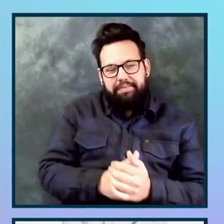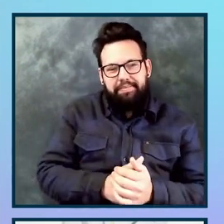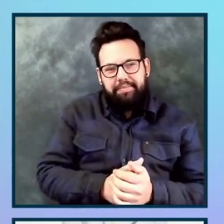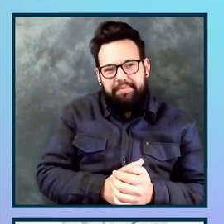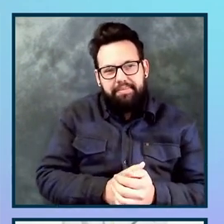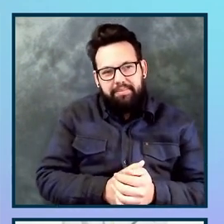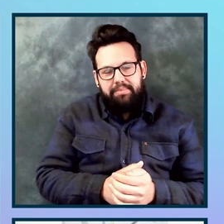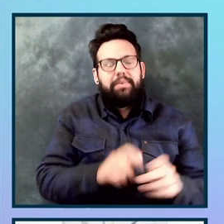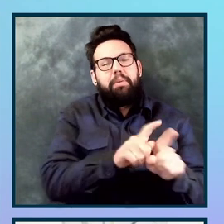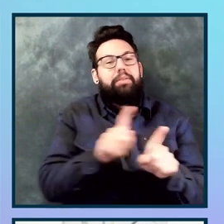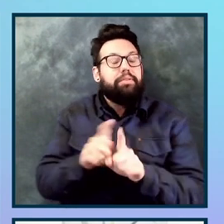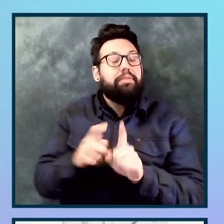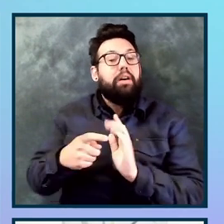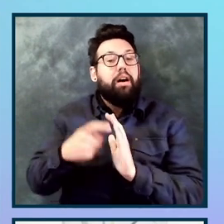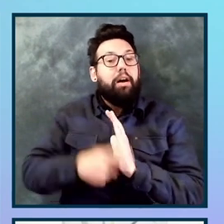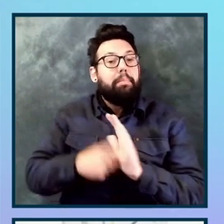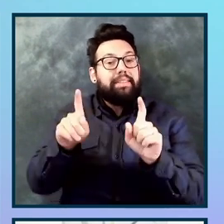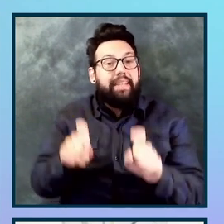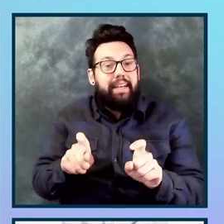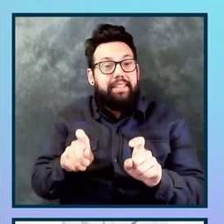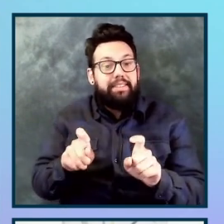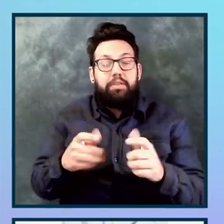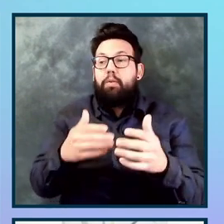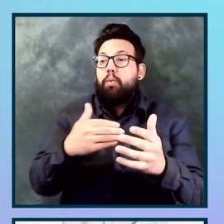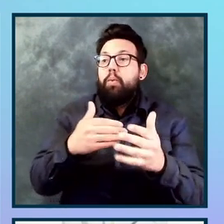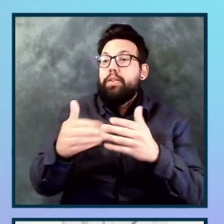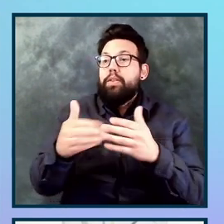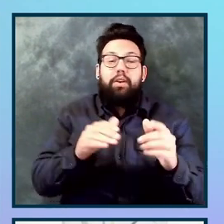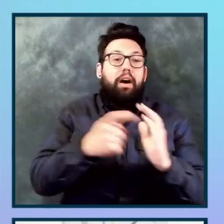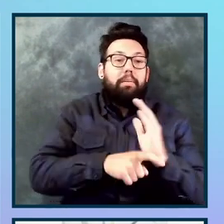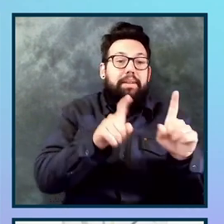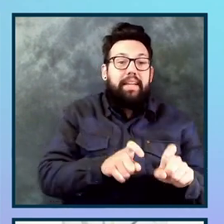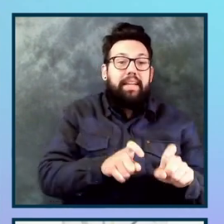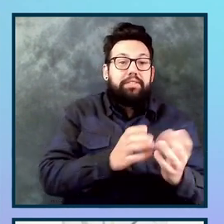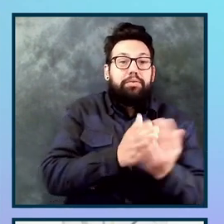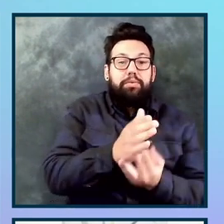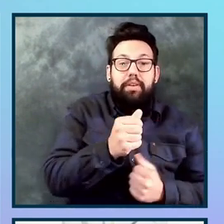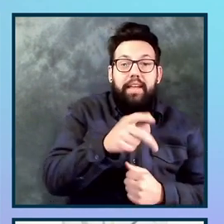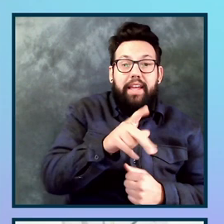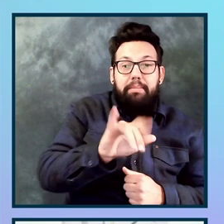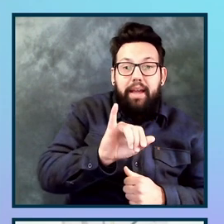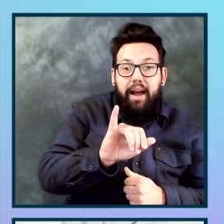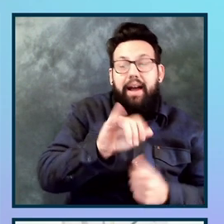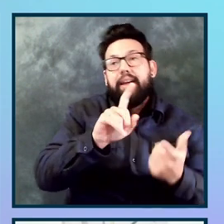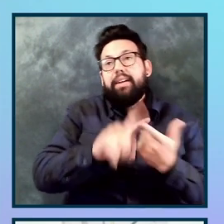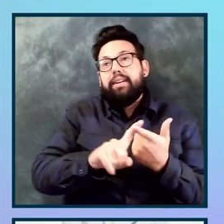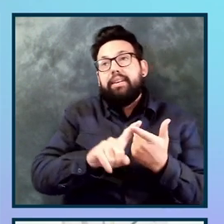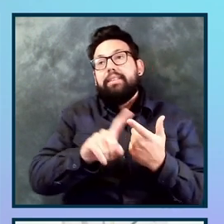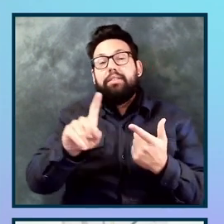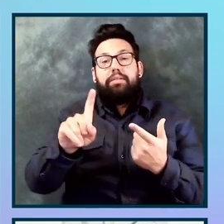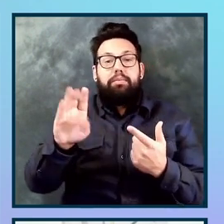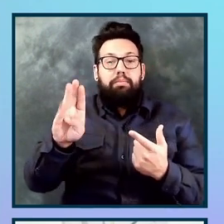getting through automated tests, but API, or you're doing it through the browser extension or a combination as we want you to do.